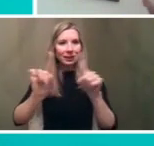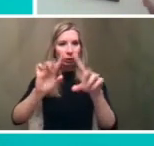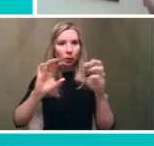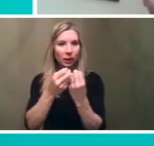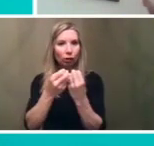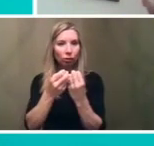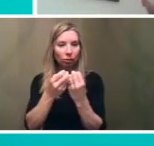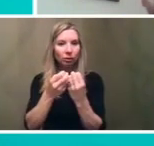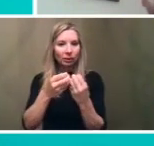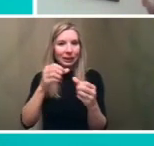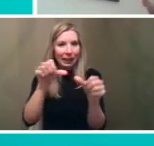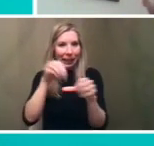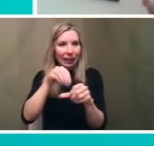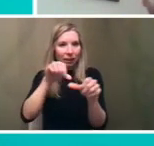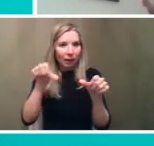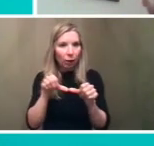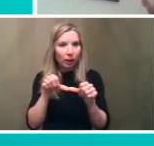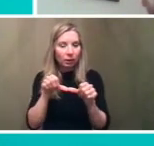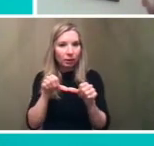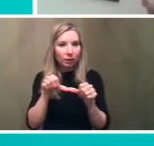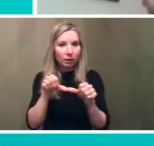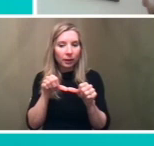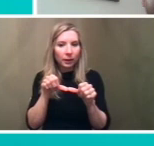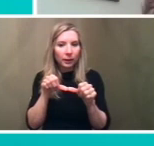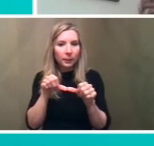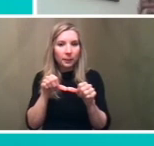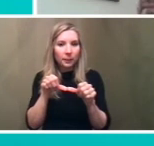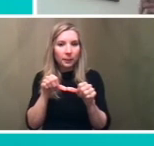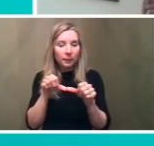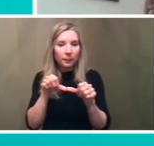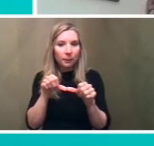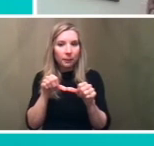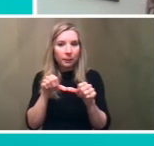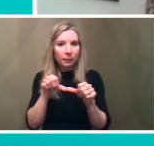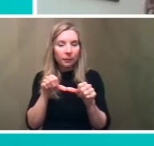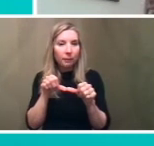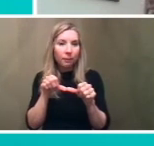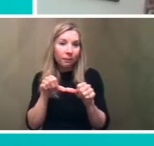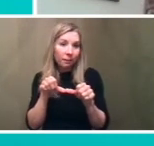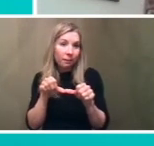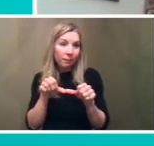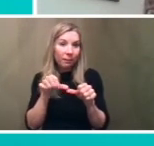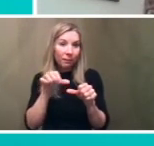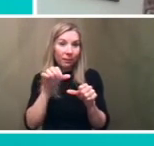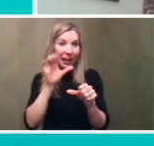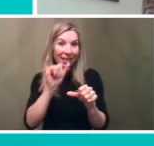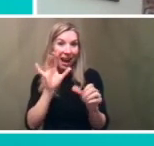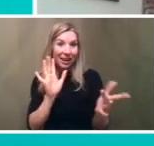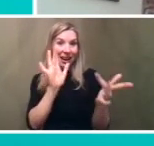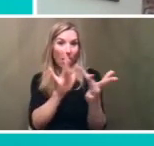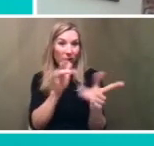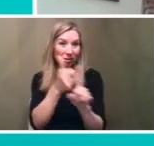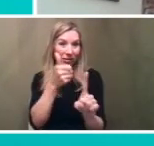in those areas so that is a very important part of our of constructing the um